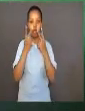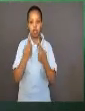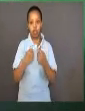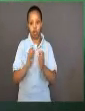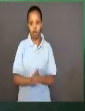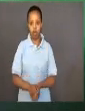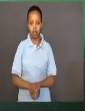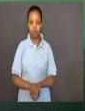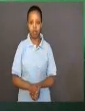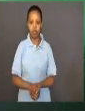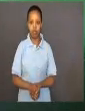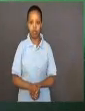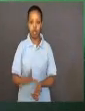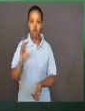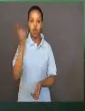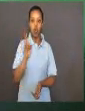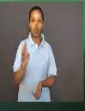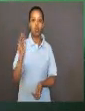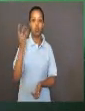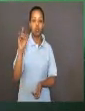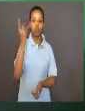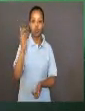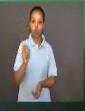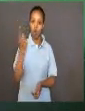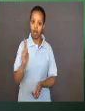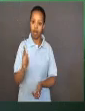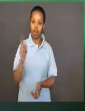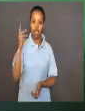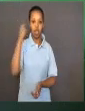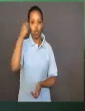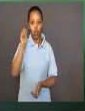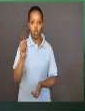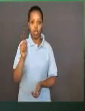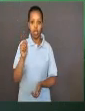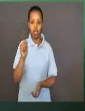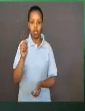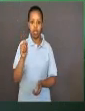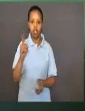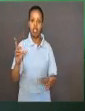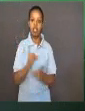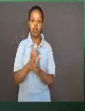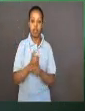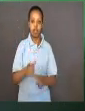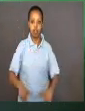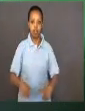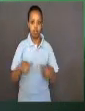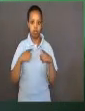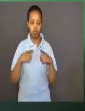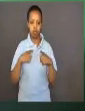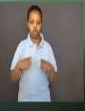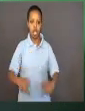The cosmozoan theory is linked to the eternity of life theory